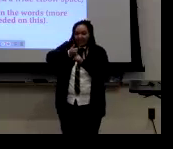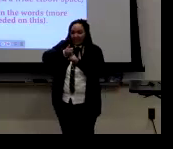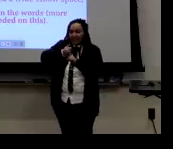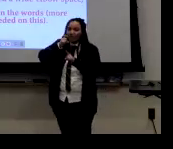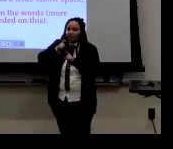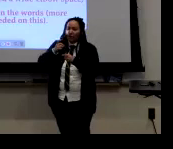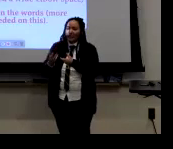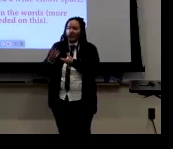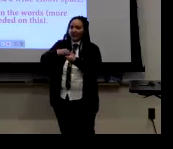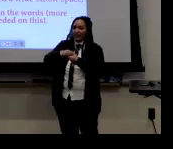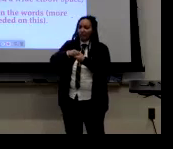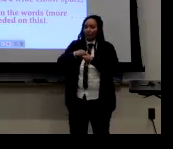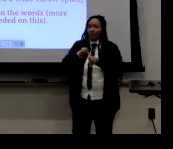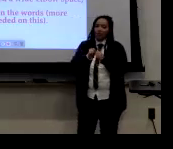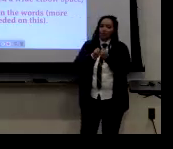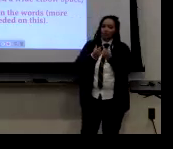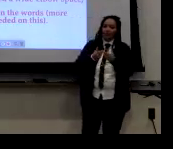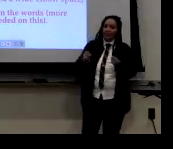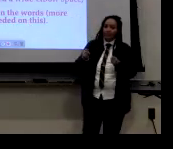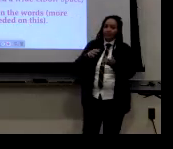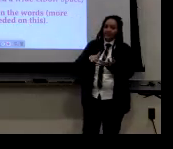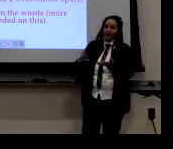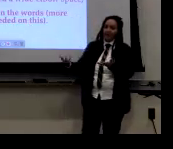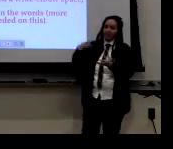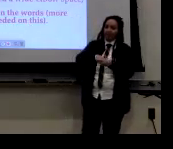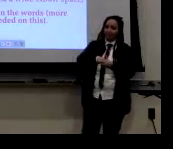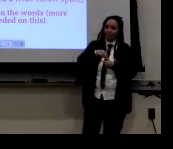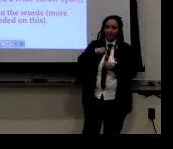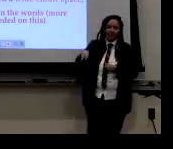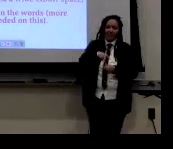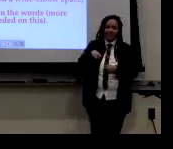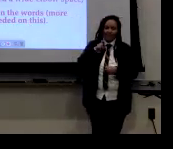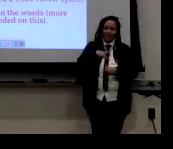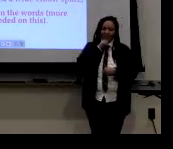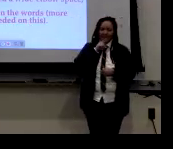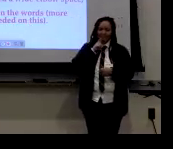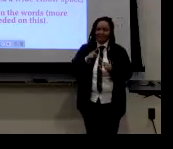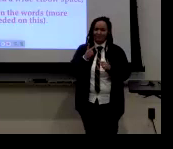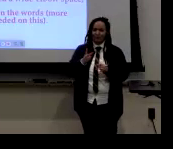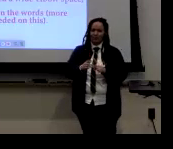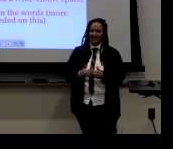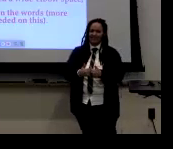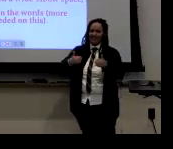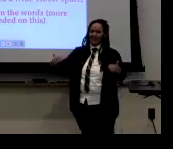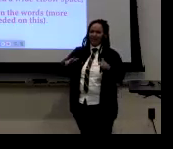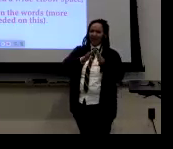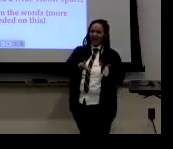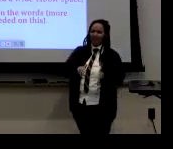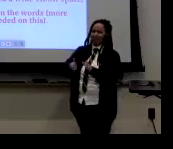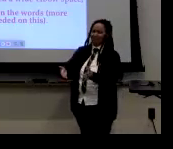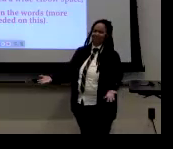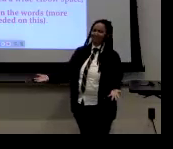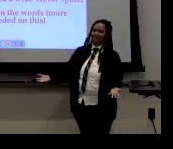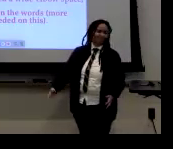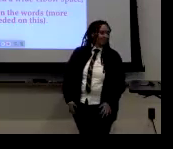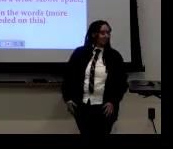ASL educators to include in, you know, that sociolinguistics research in their teaching to